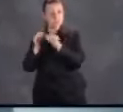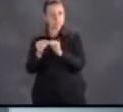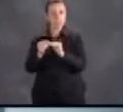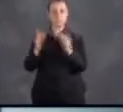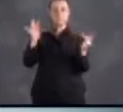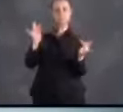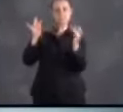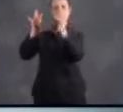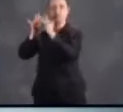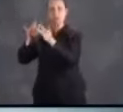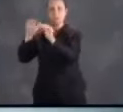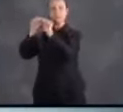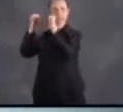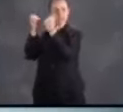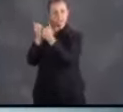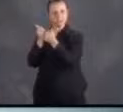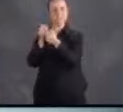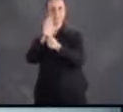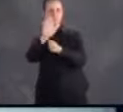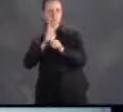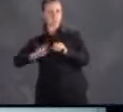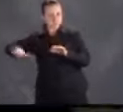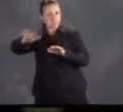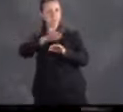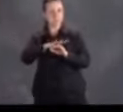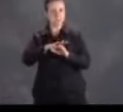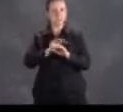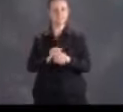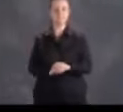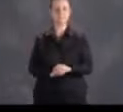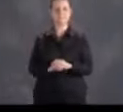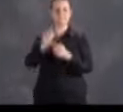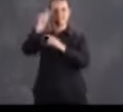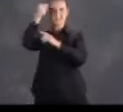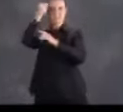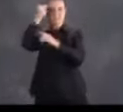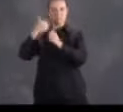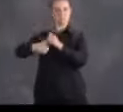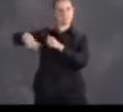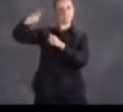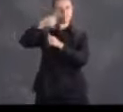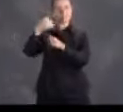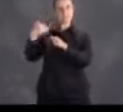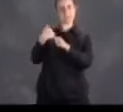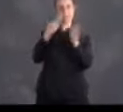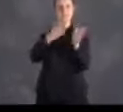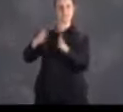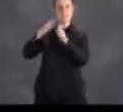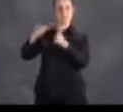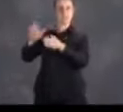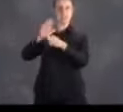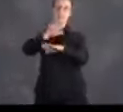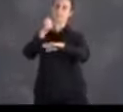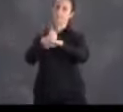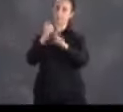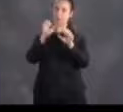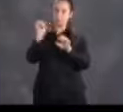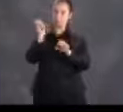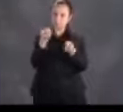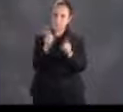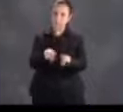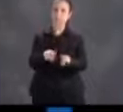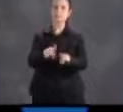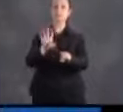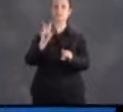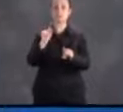to other government agencies throughout the region. Authorities in your area already have a plan in place for an emergency,